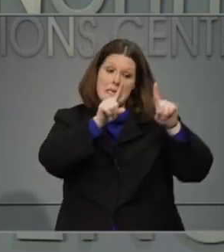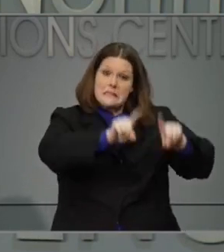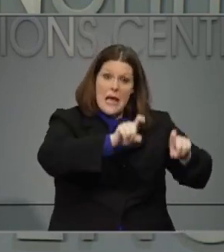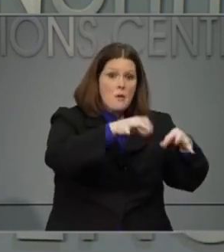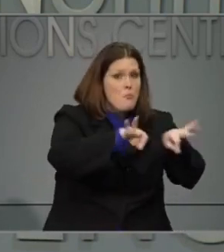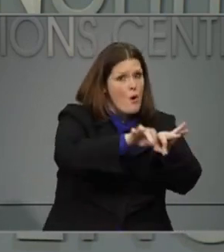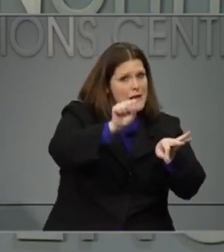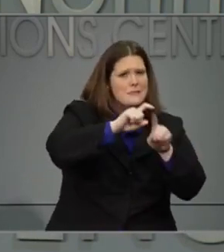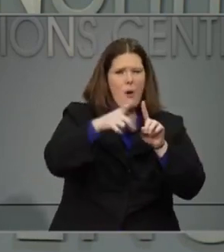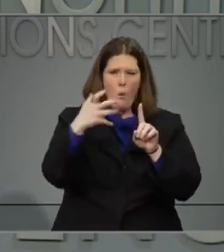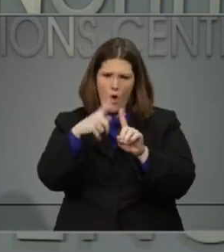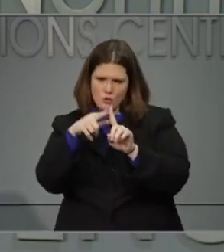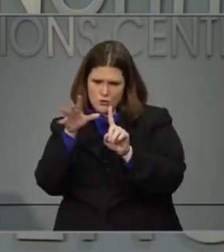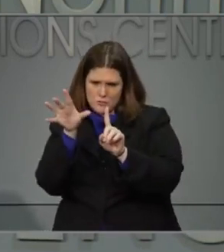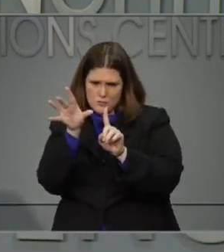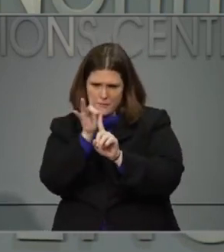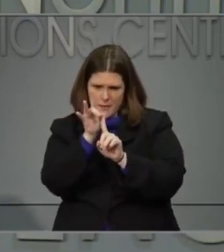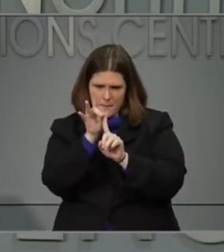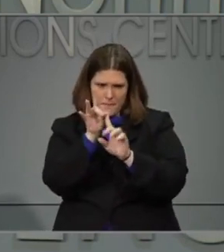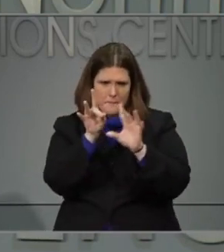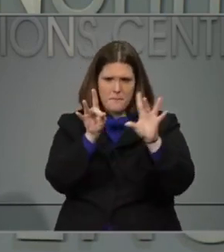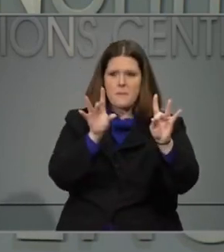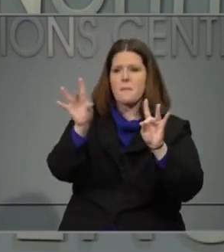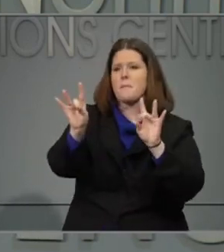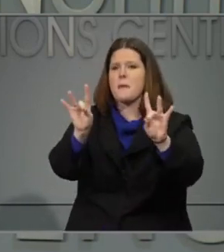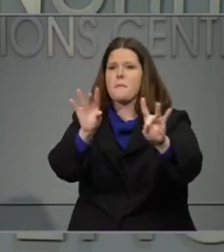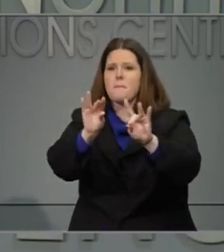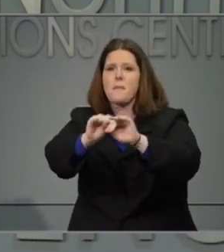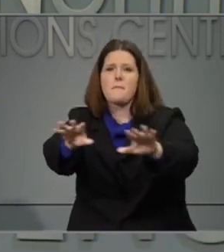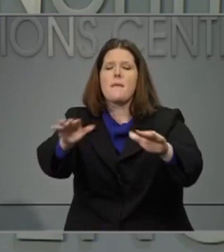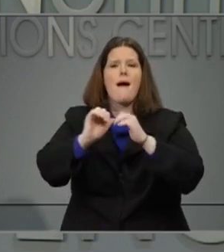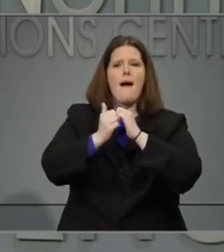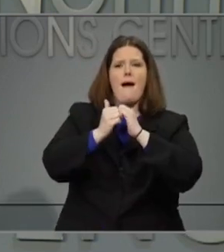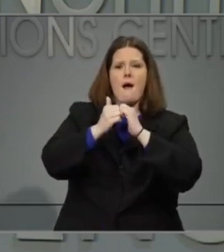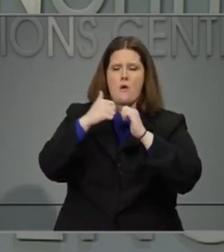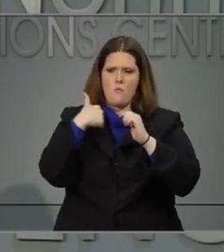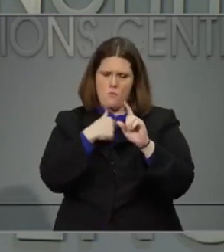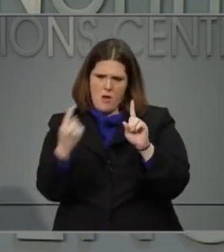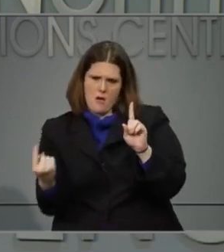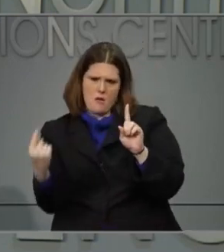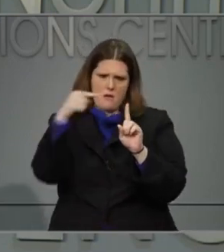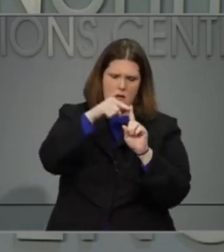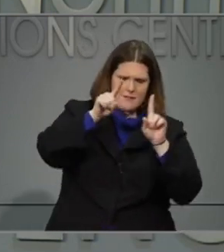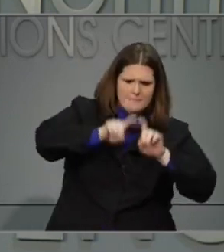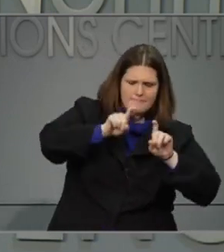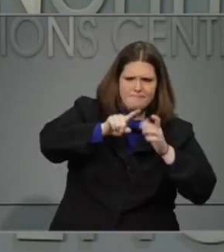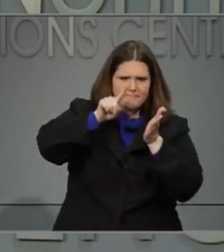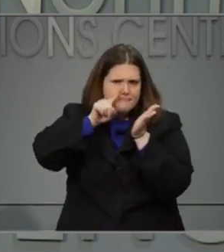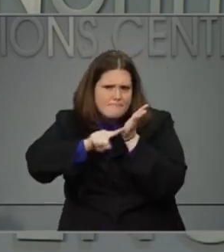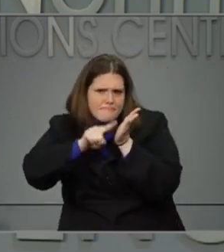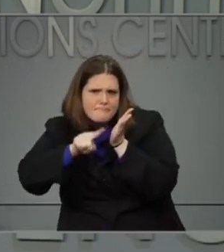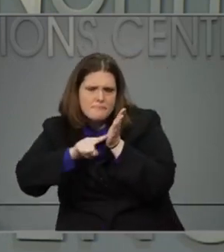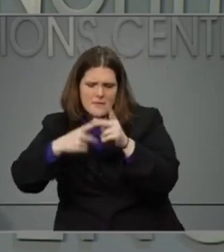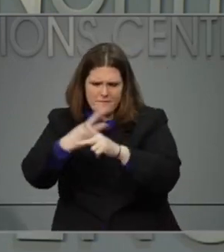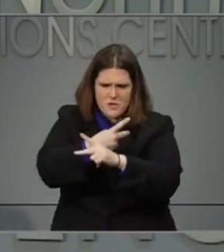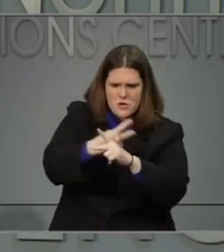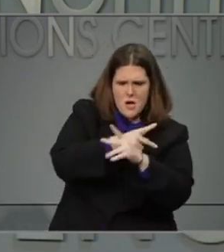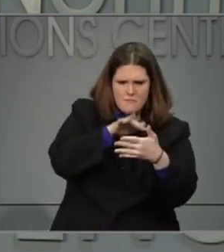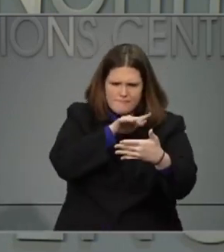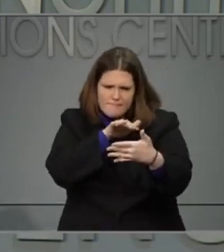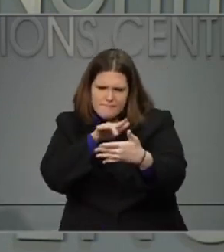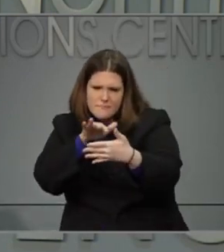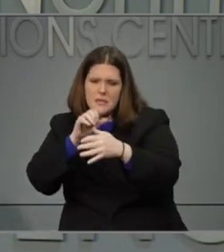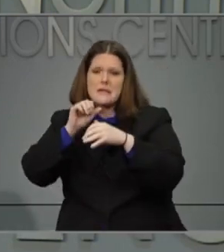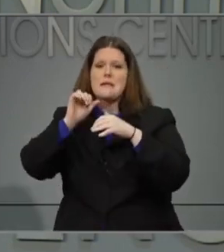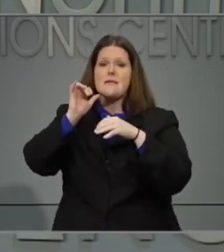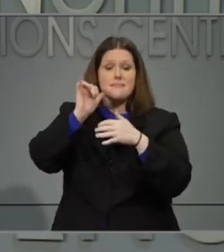trace people and find out whether they've been in contact with someone who's tested positive to be able to protect people further and